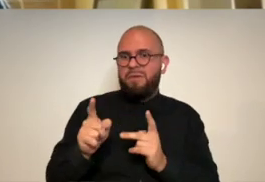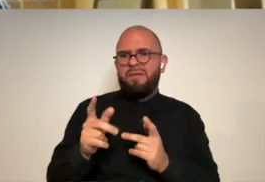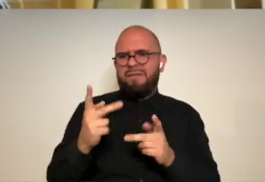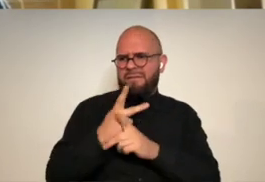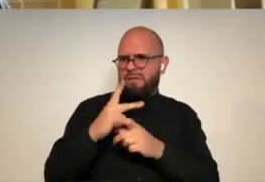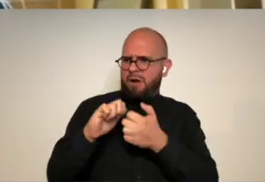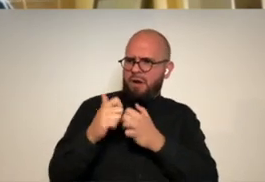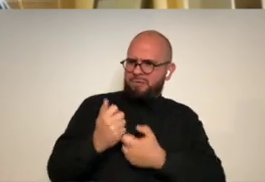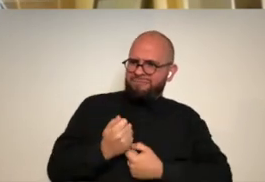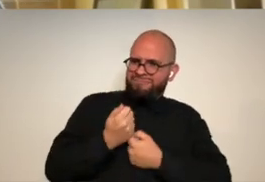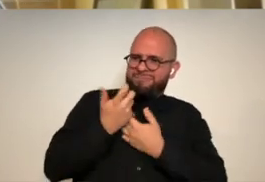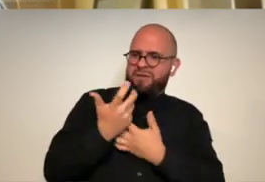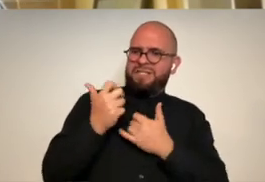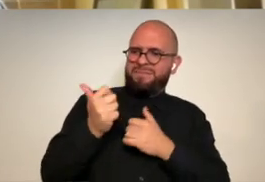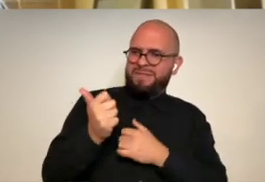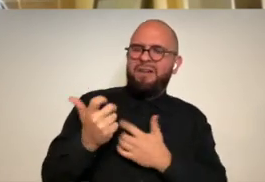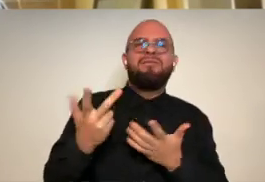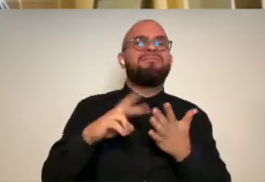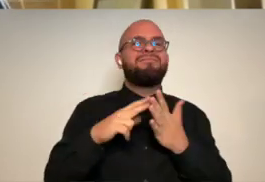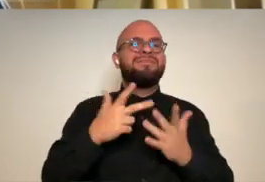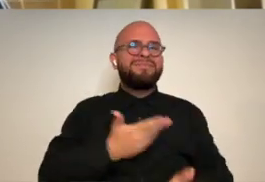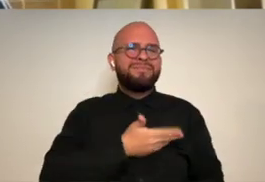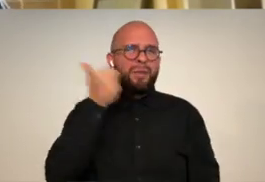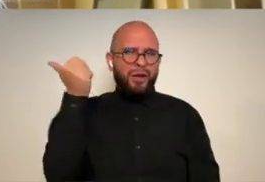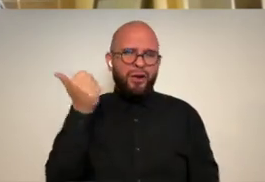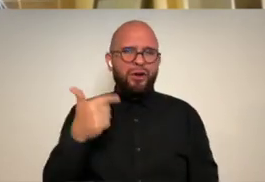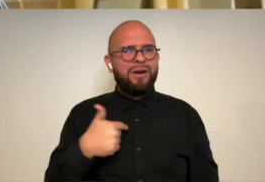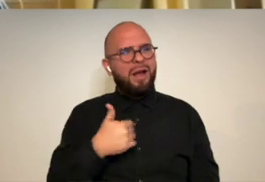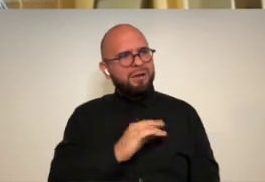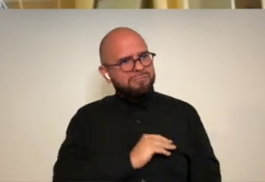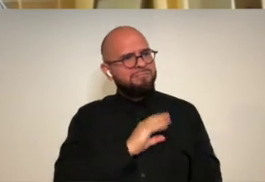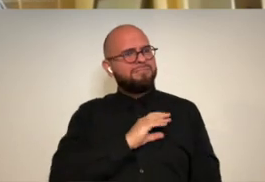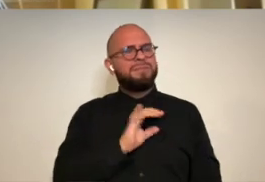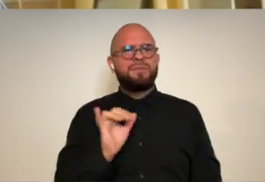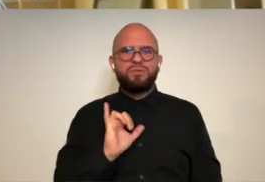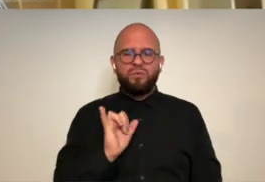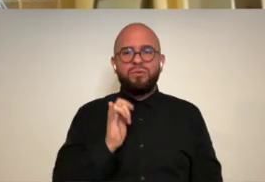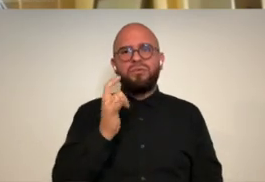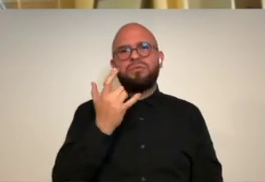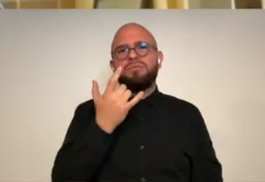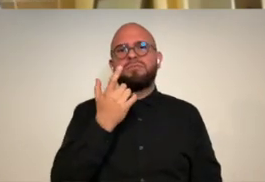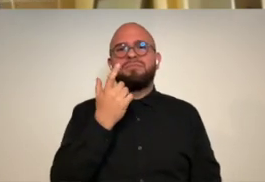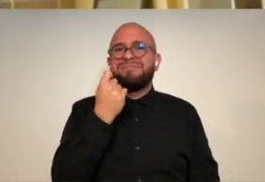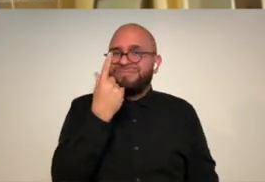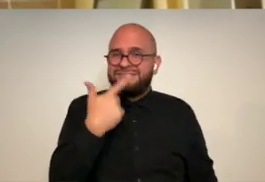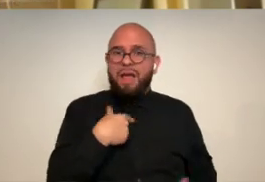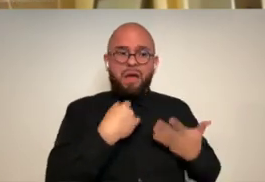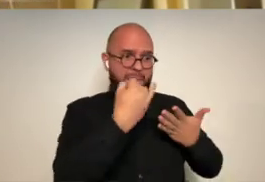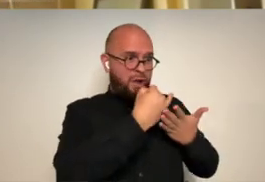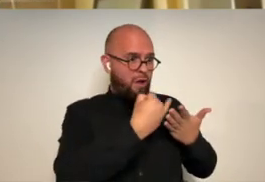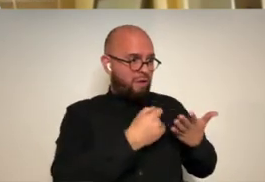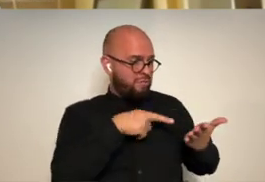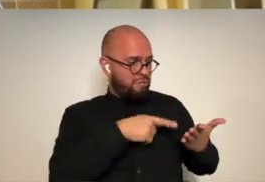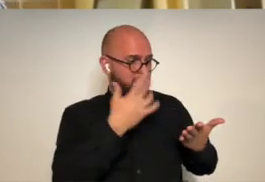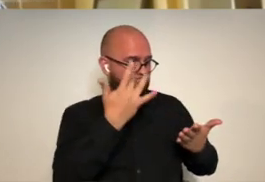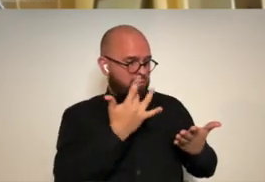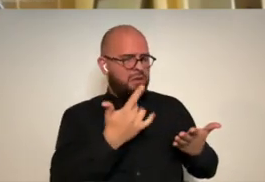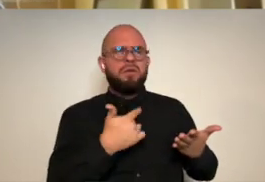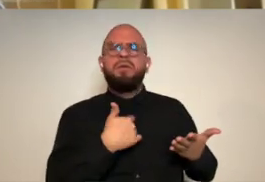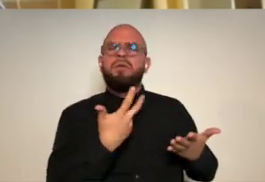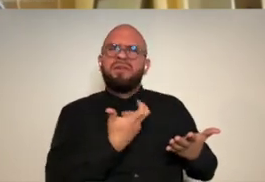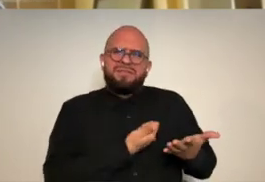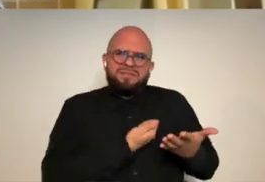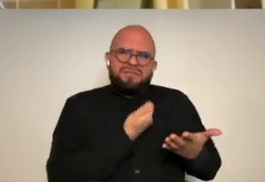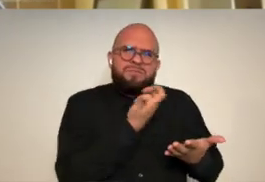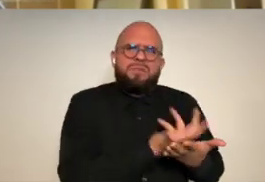people find that way to express themselves then all the better i feel better because i you know i do these